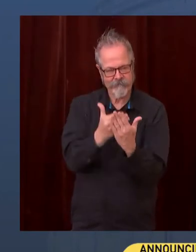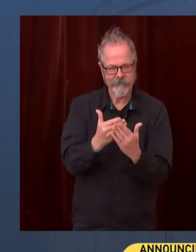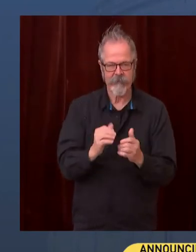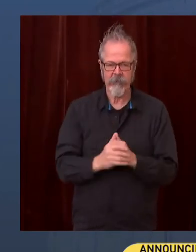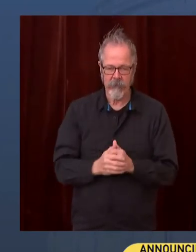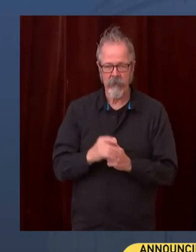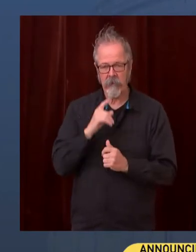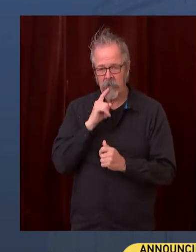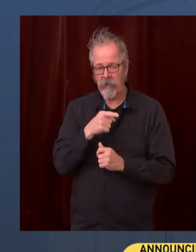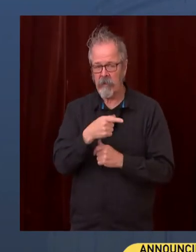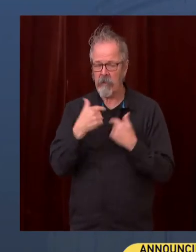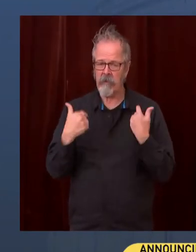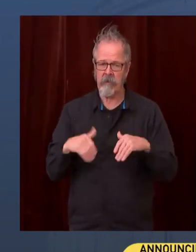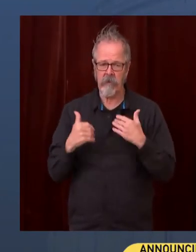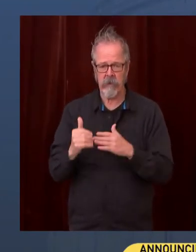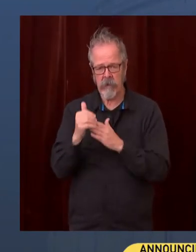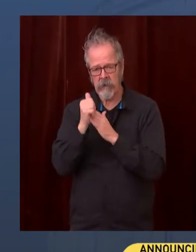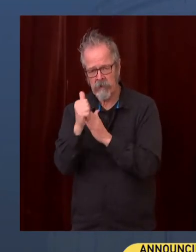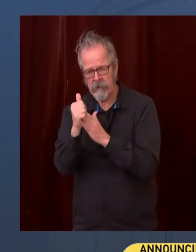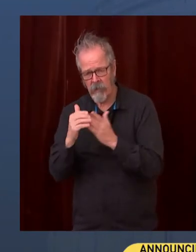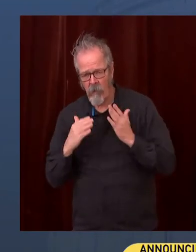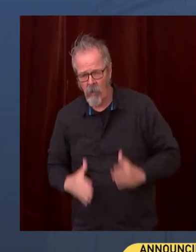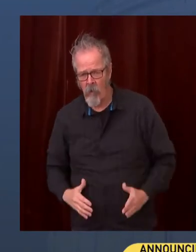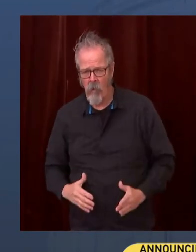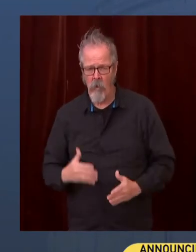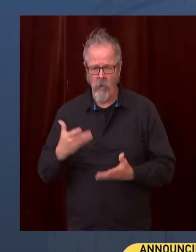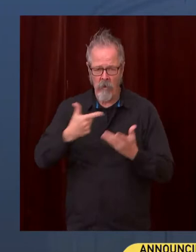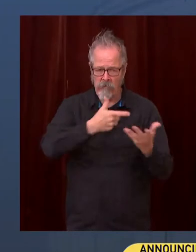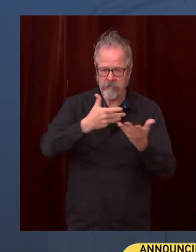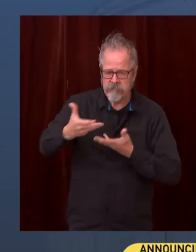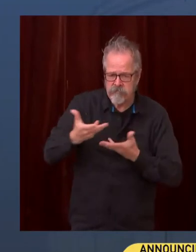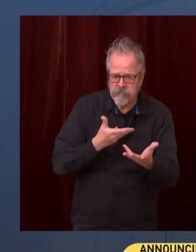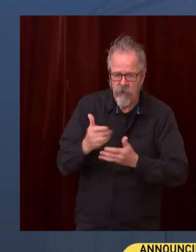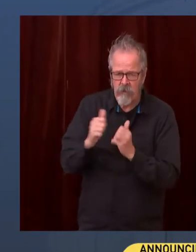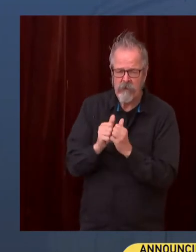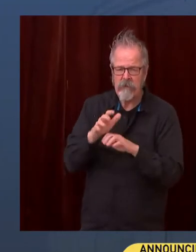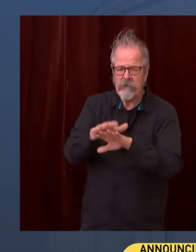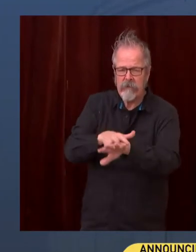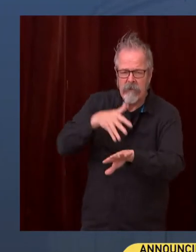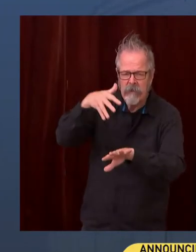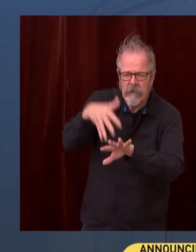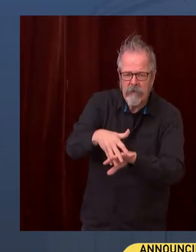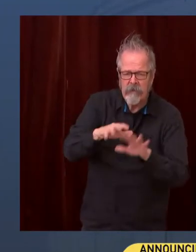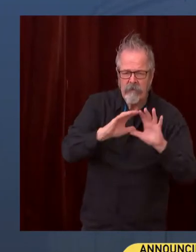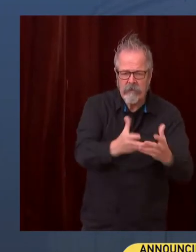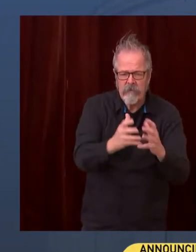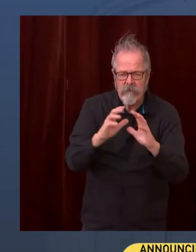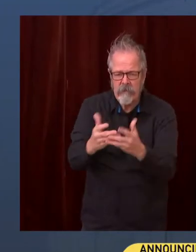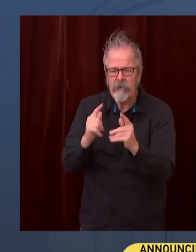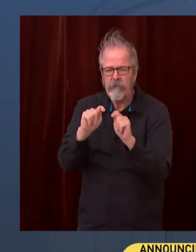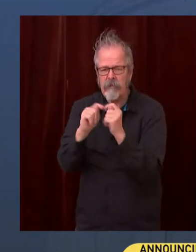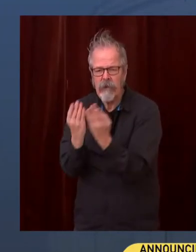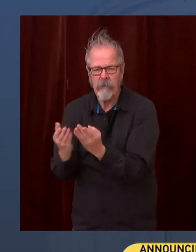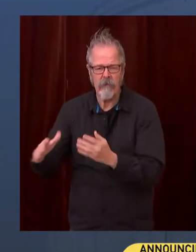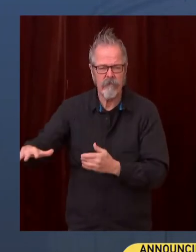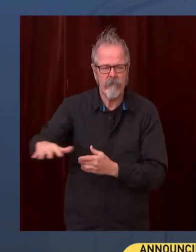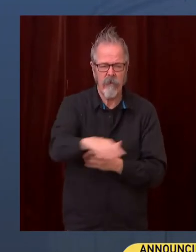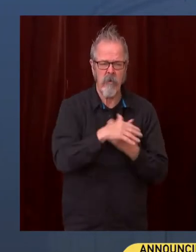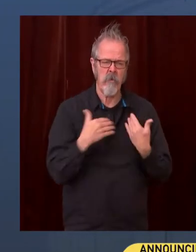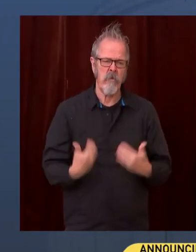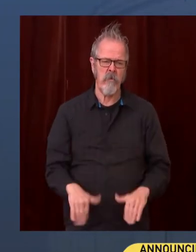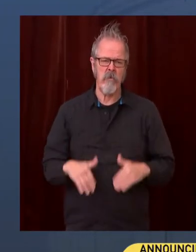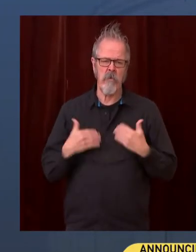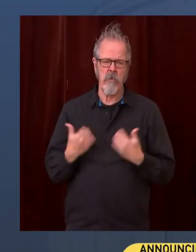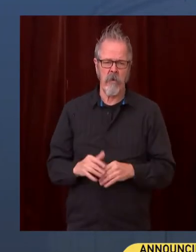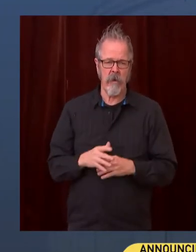21-year-old age limit for tobacco and vapor products. And he's been an unwavering advocate for bringing more equity to our